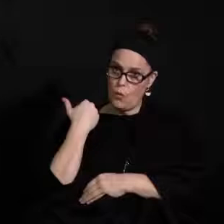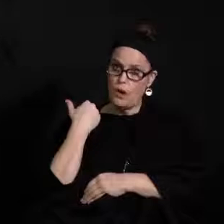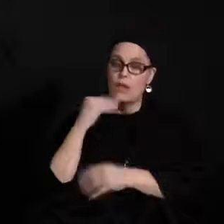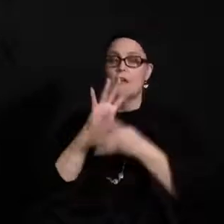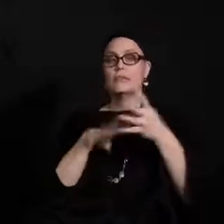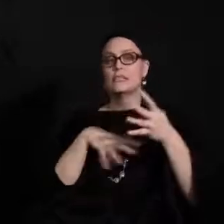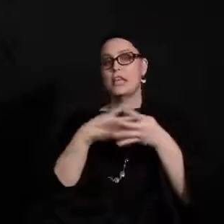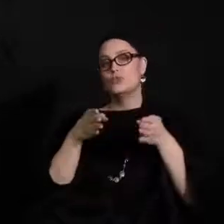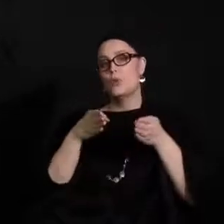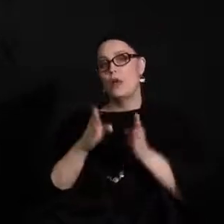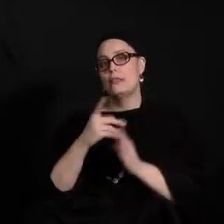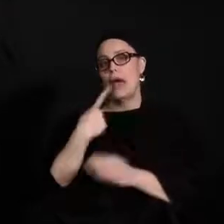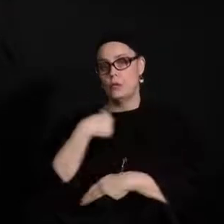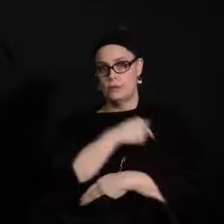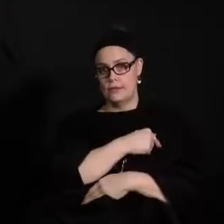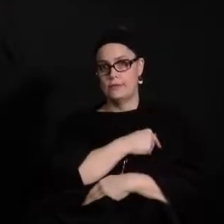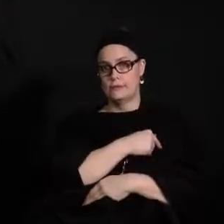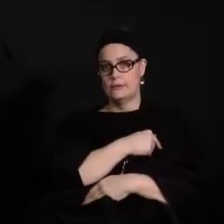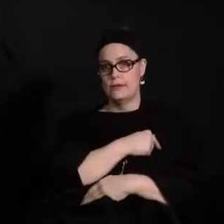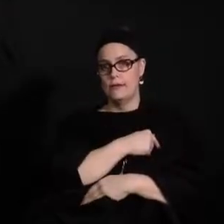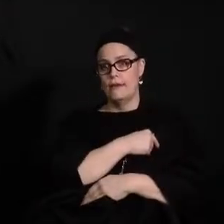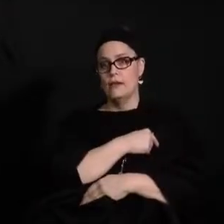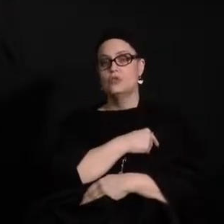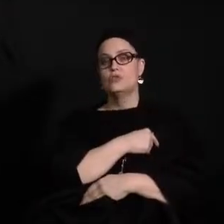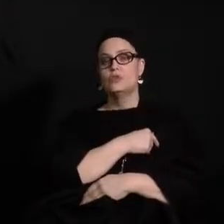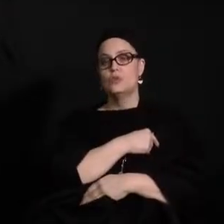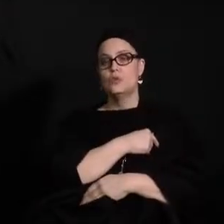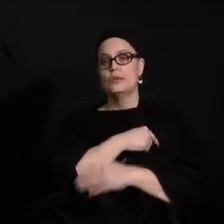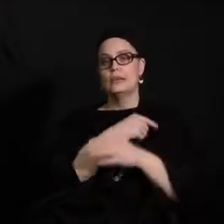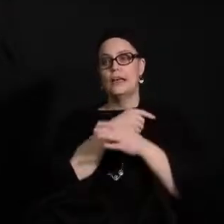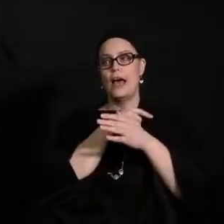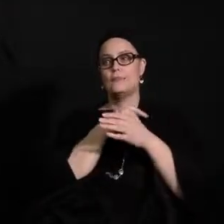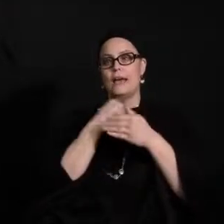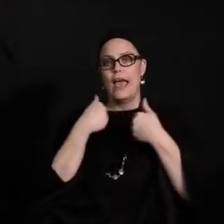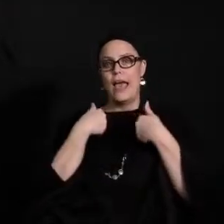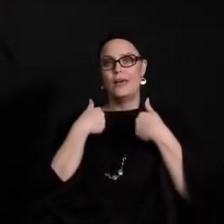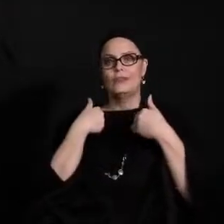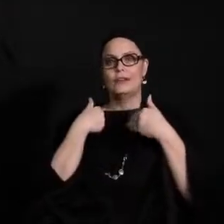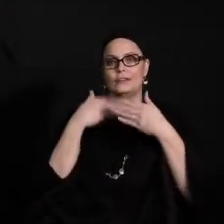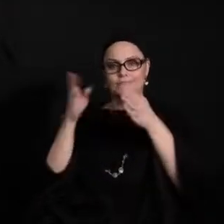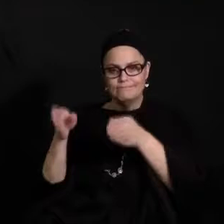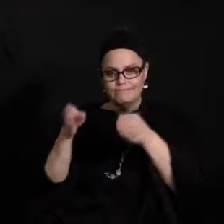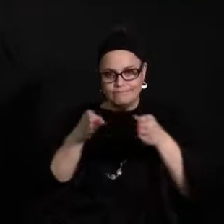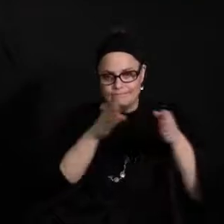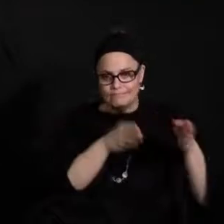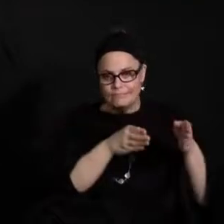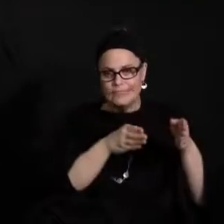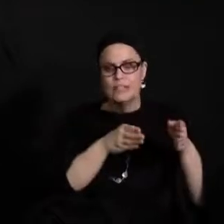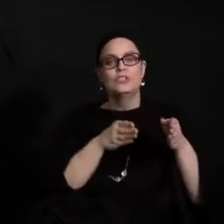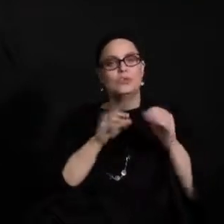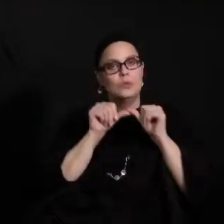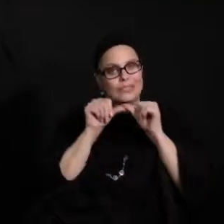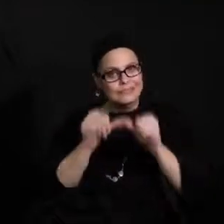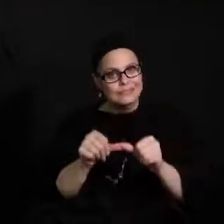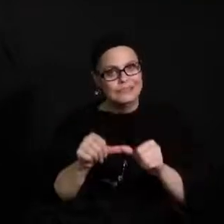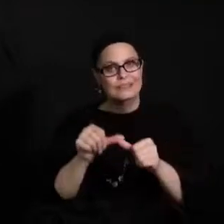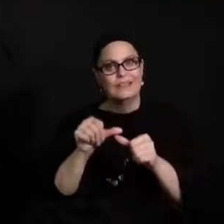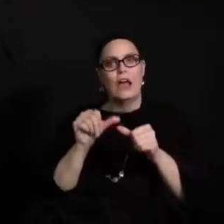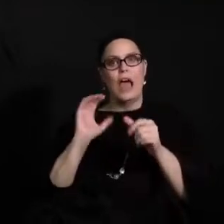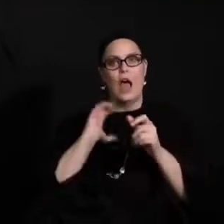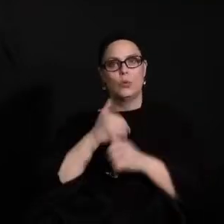schedule also allows us to stagger routes in a way that will allow us to sustain the routes and the programs